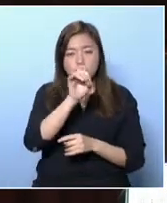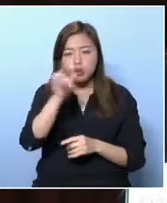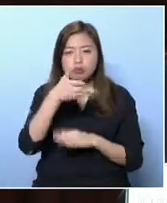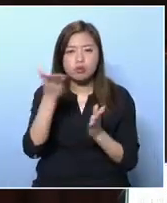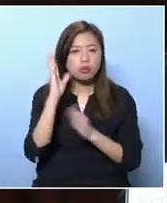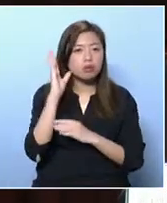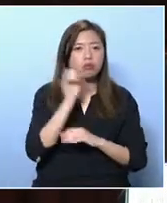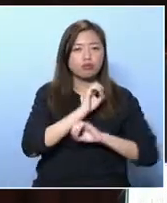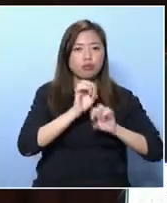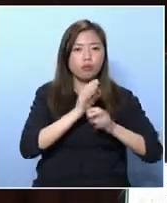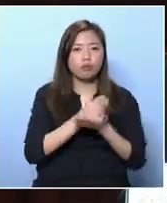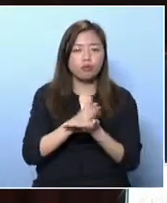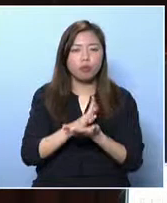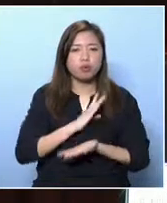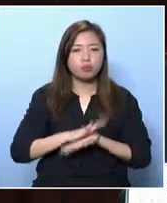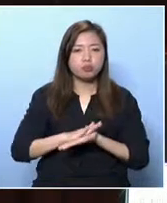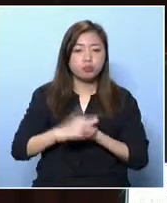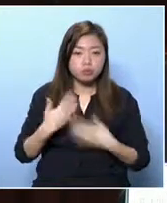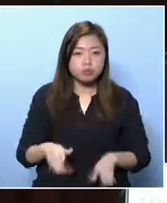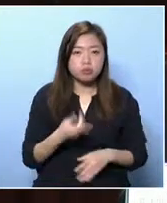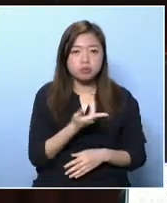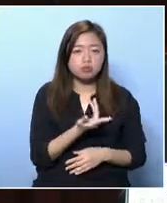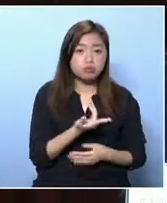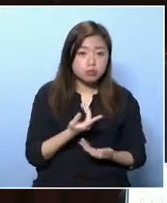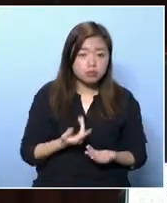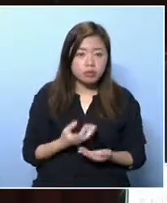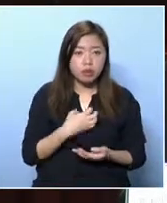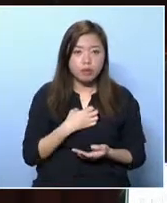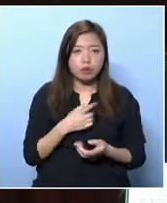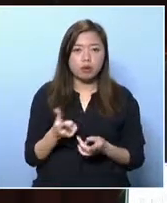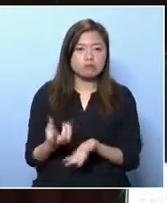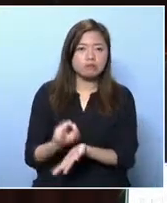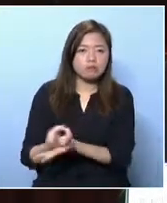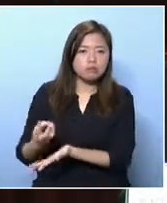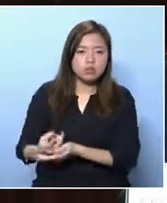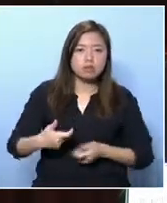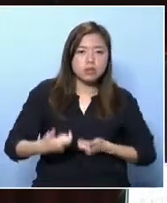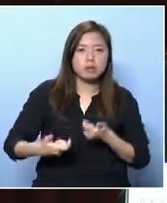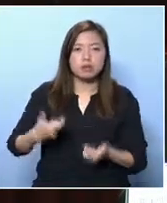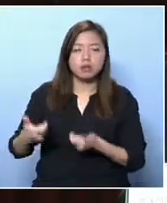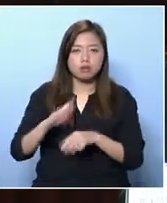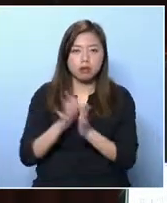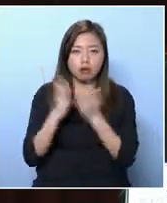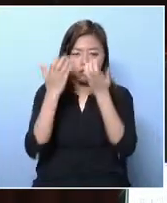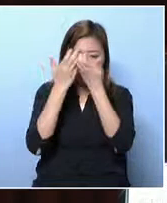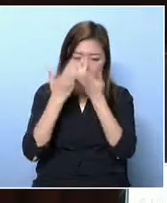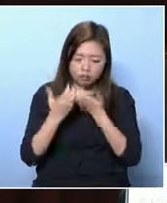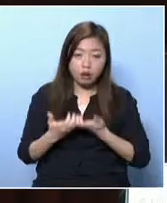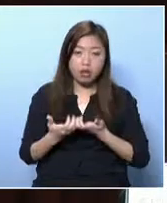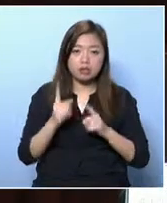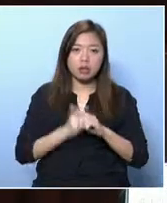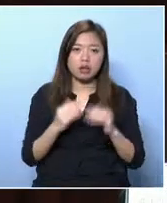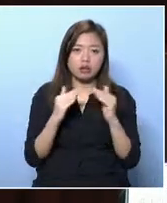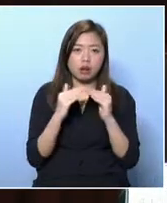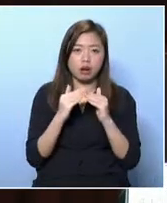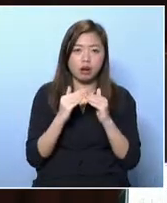You have heard from many parents and carers what they need. They may be talking about sundry